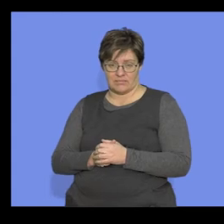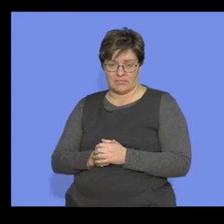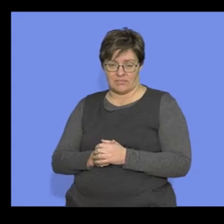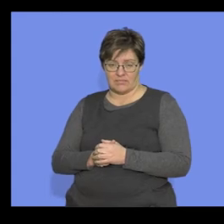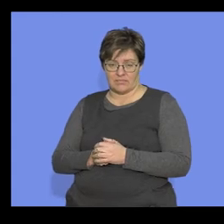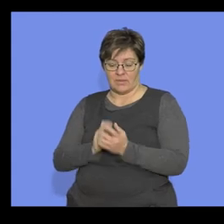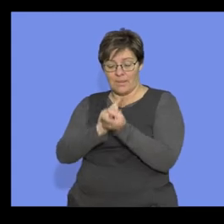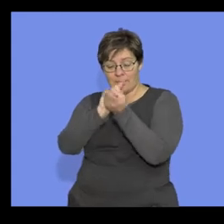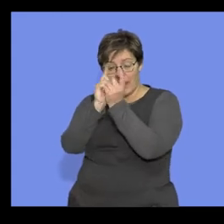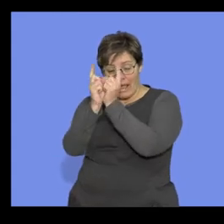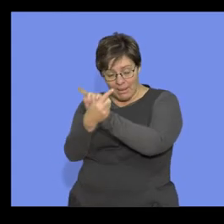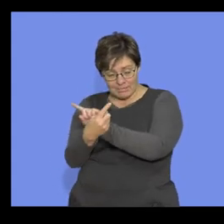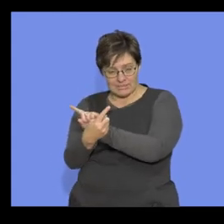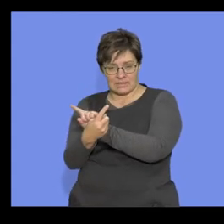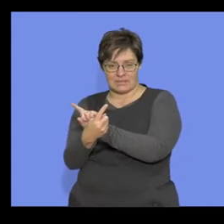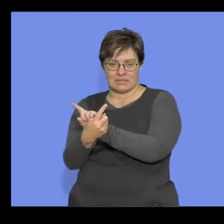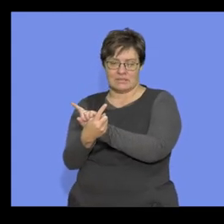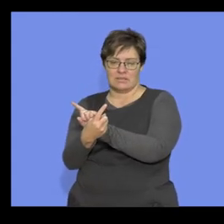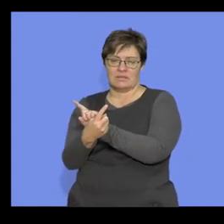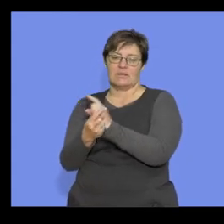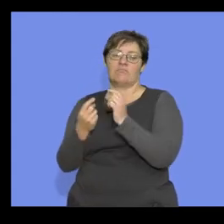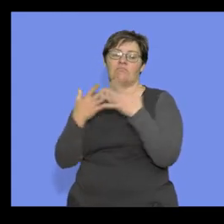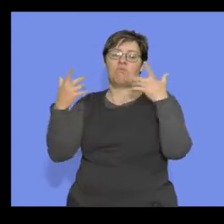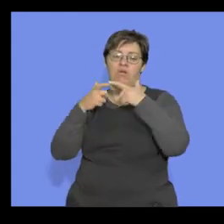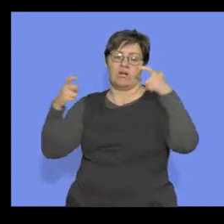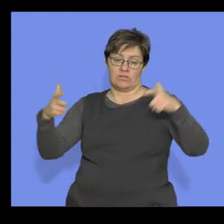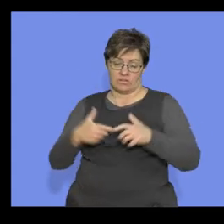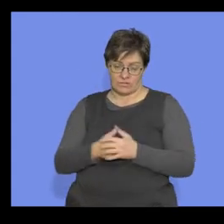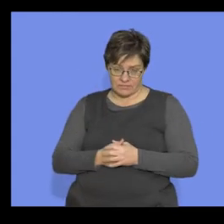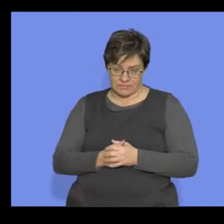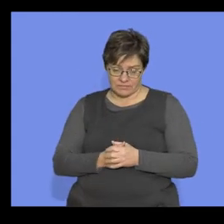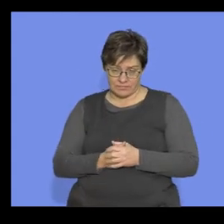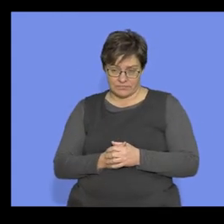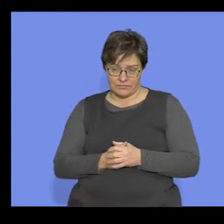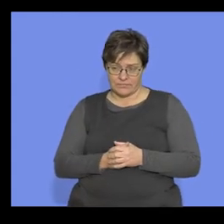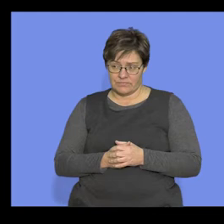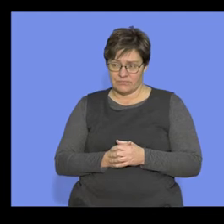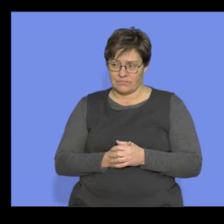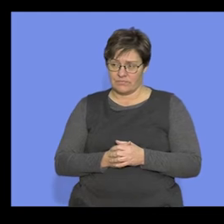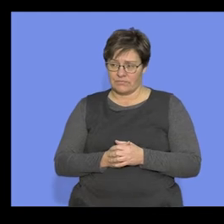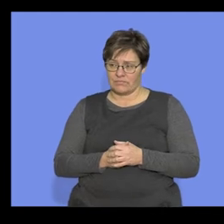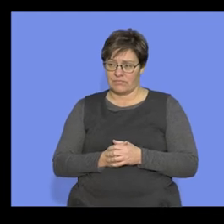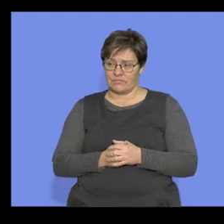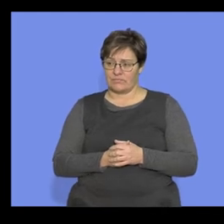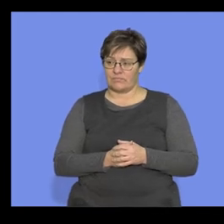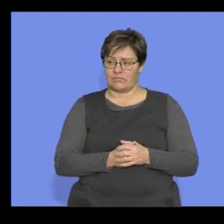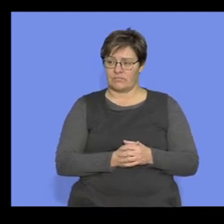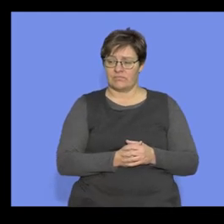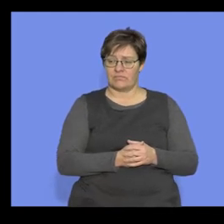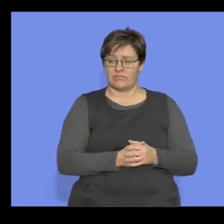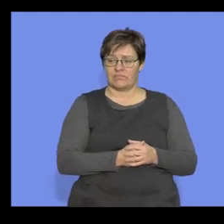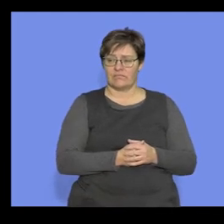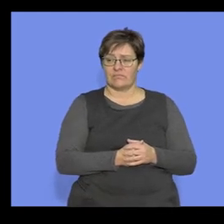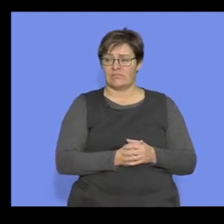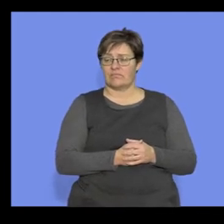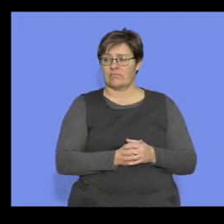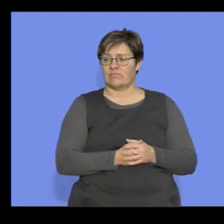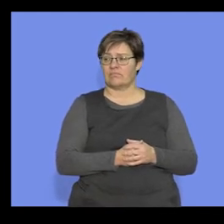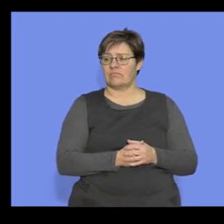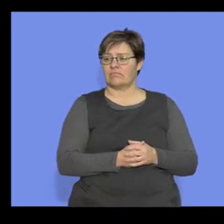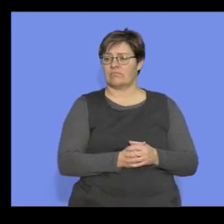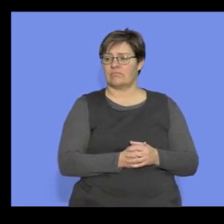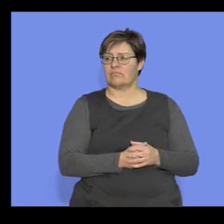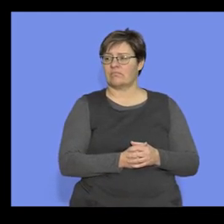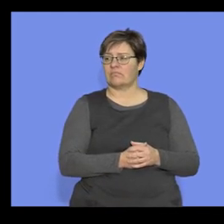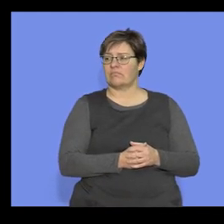Cranium becomes much larger. There we go. About the trend.